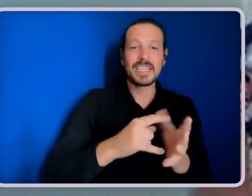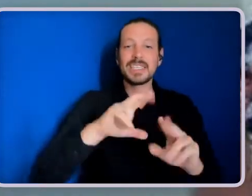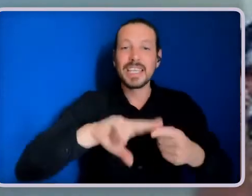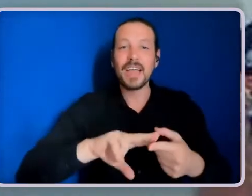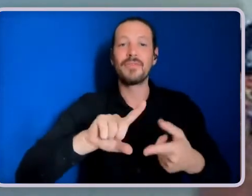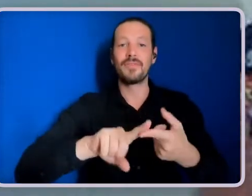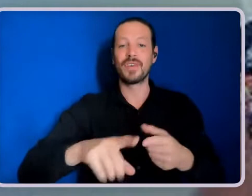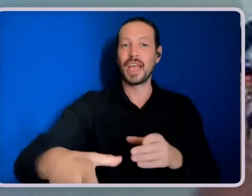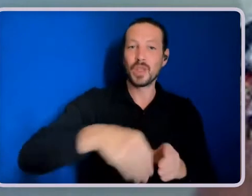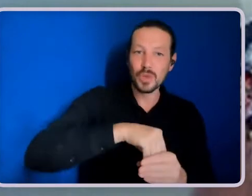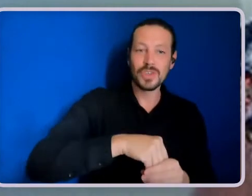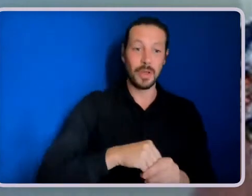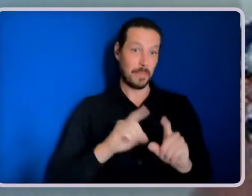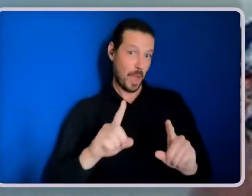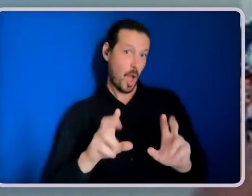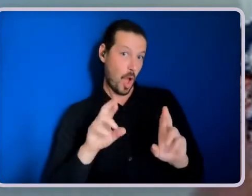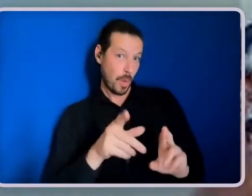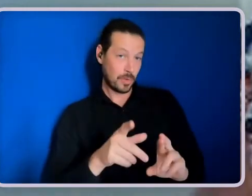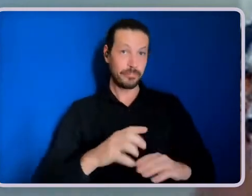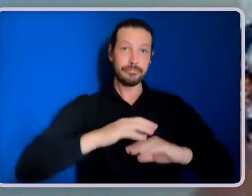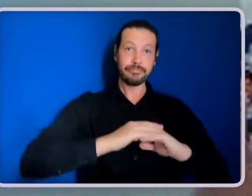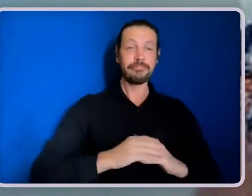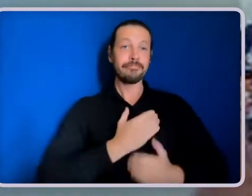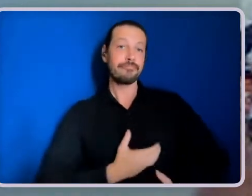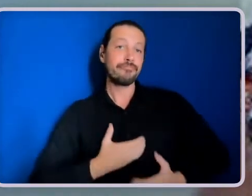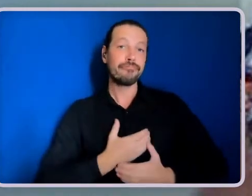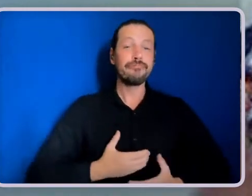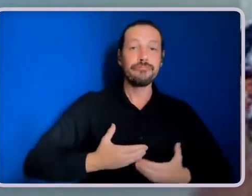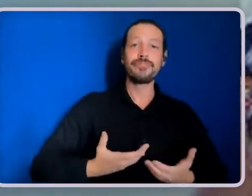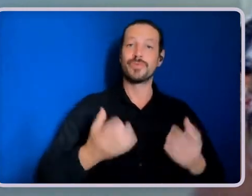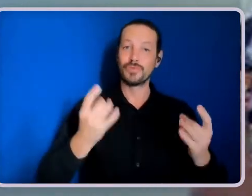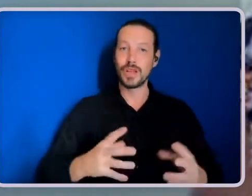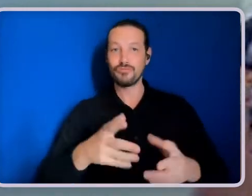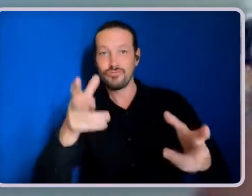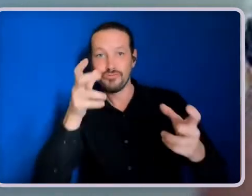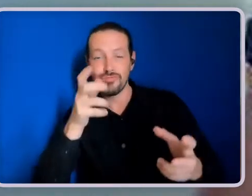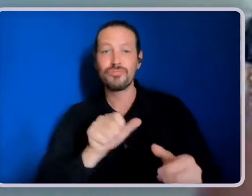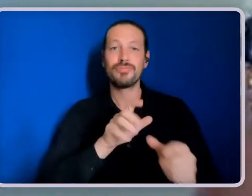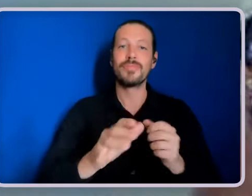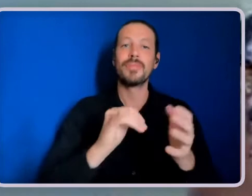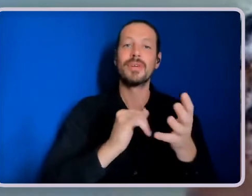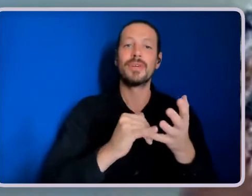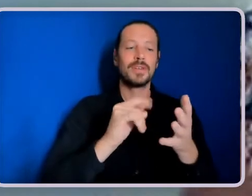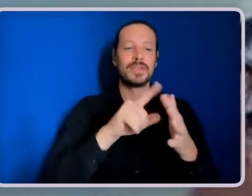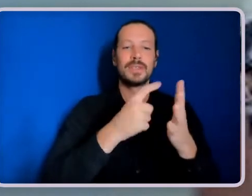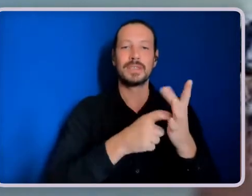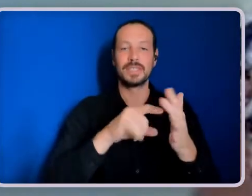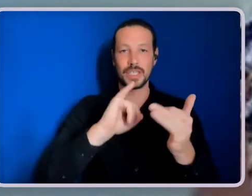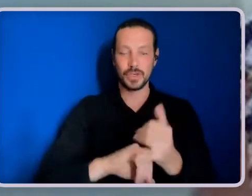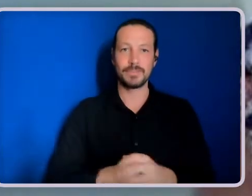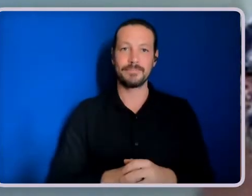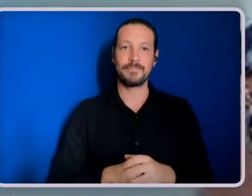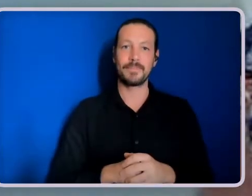settled in comfortably, and are ready for a fantastic series. We encourage your active